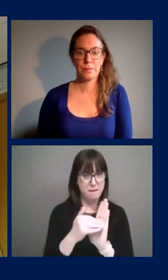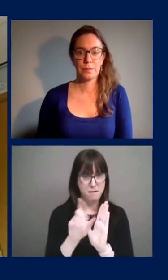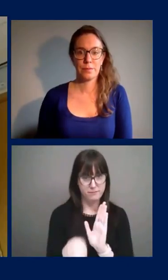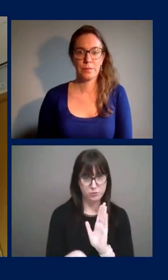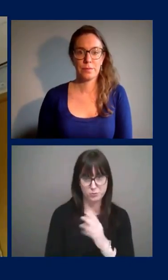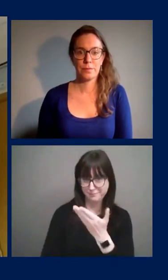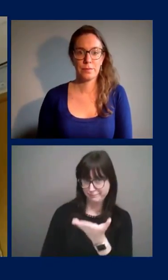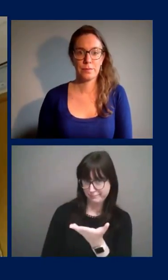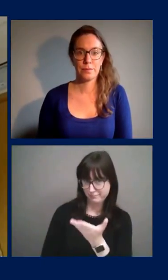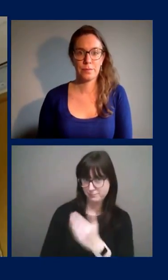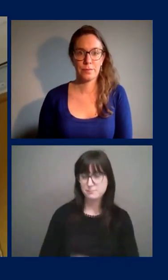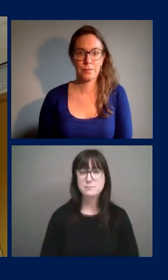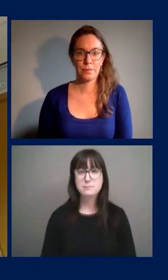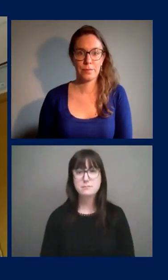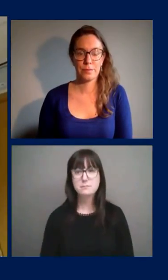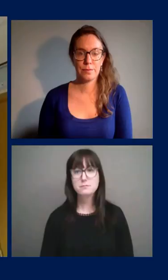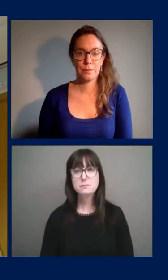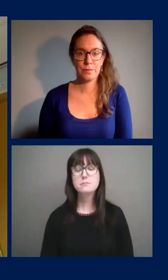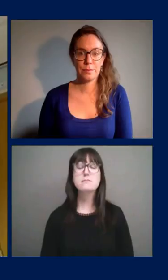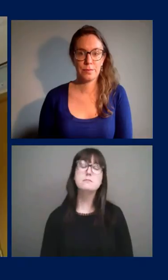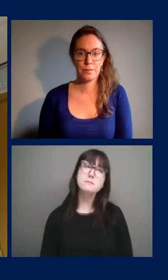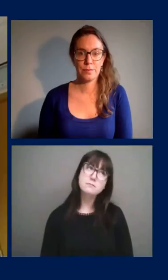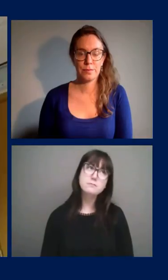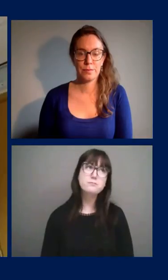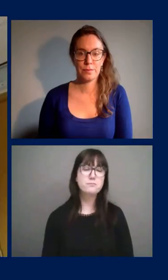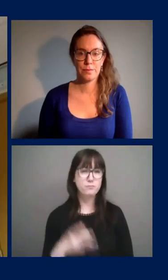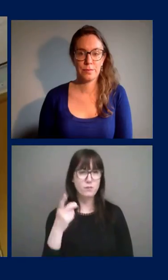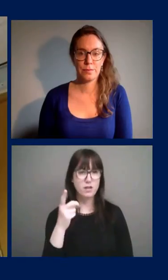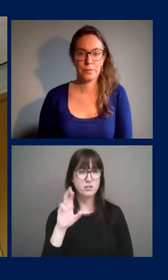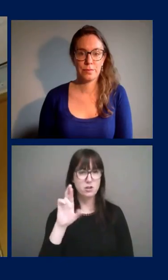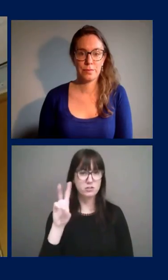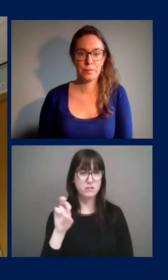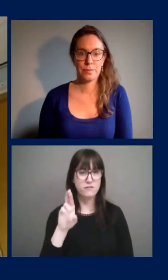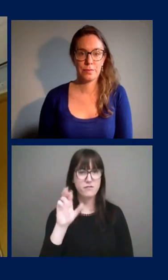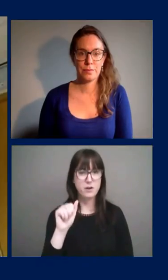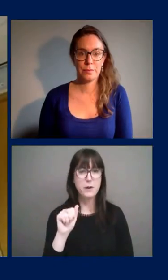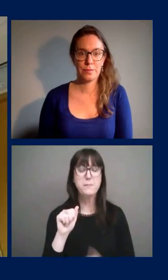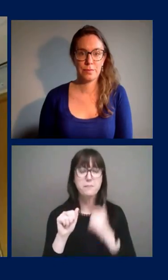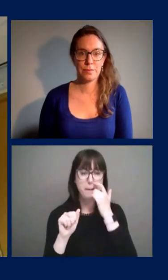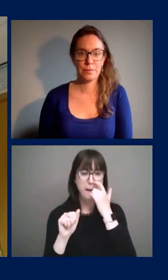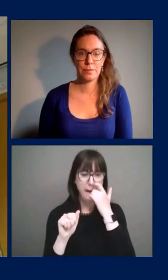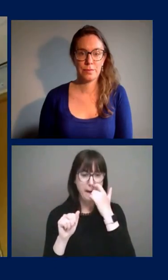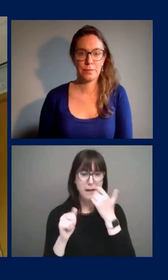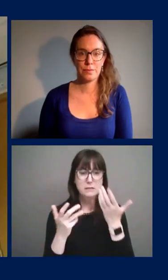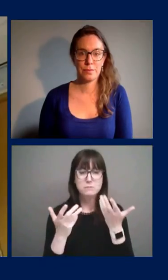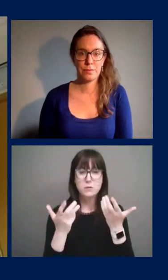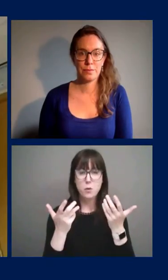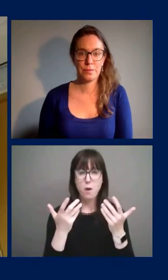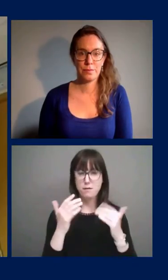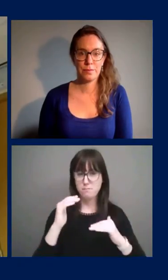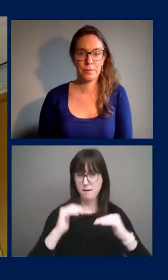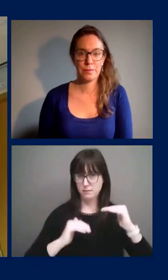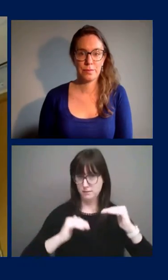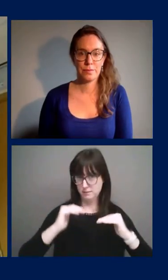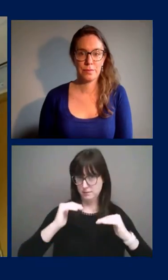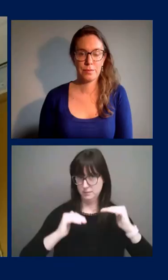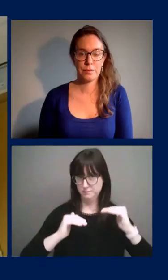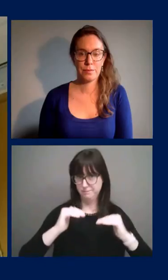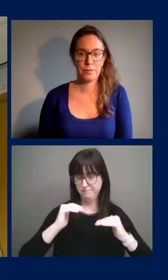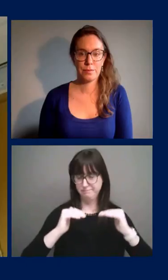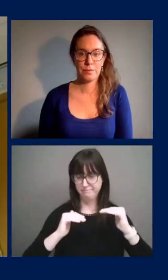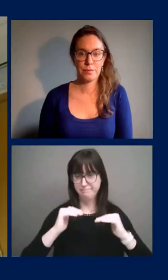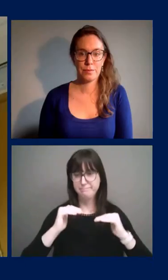Uh, you know, what we're looking for is a equilibrium or a nice balance between, um, the